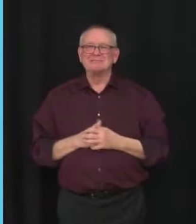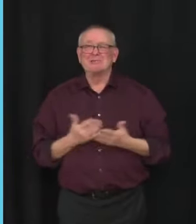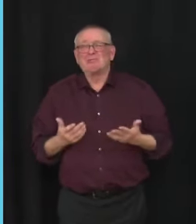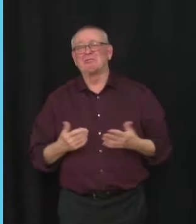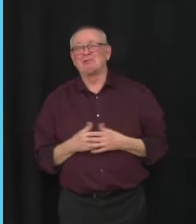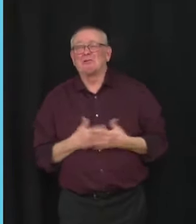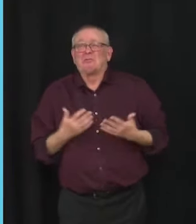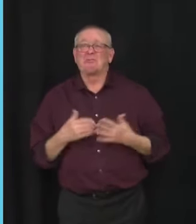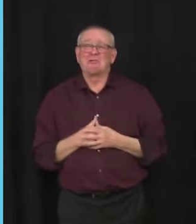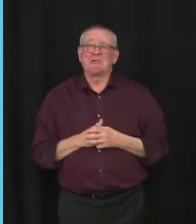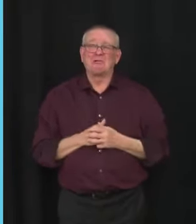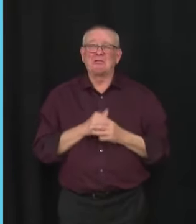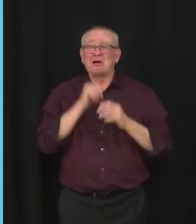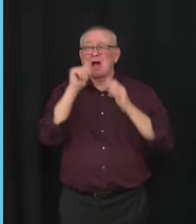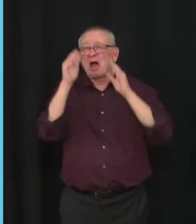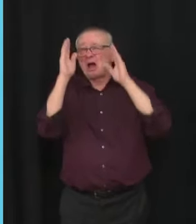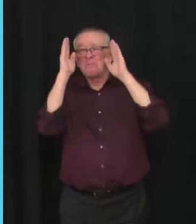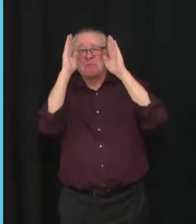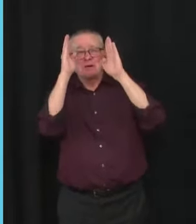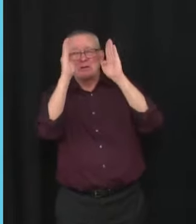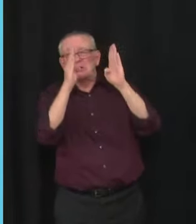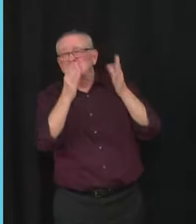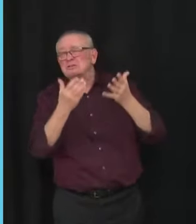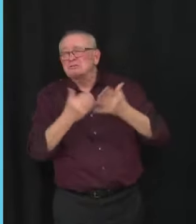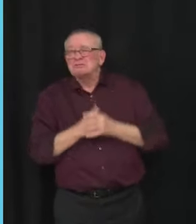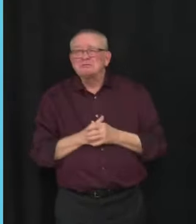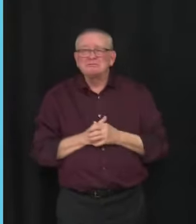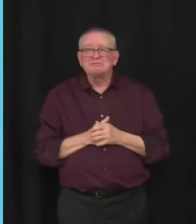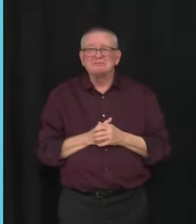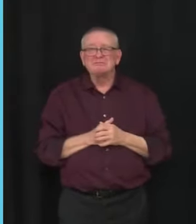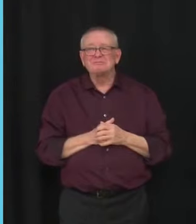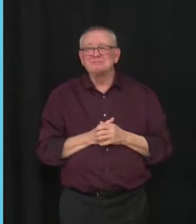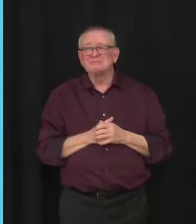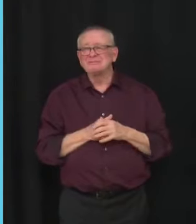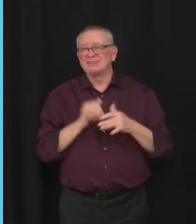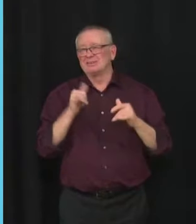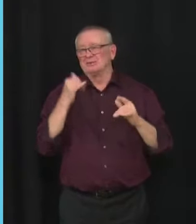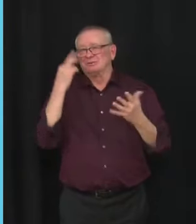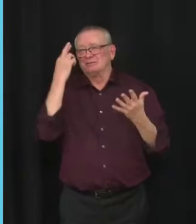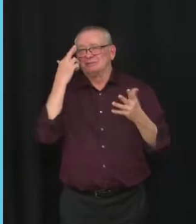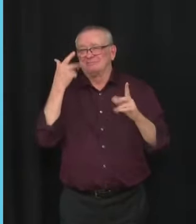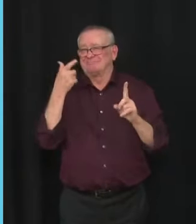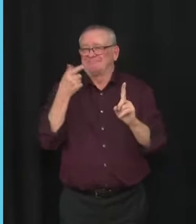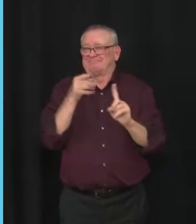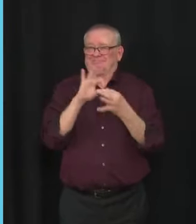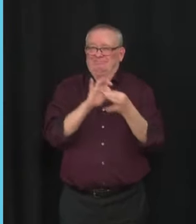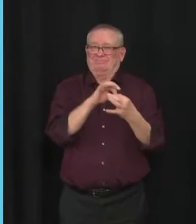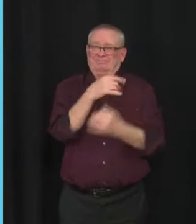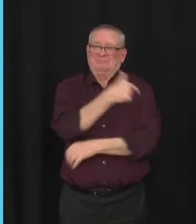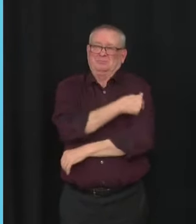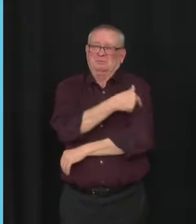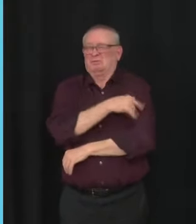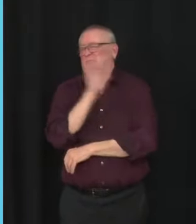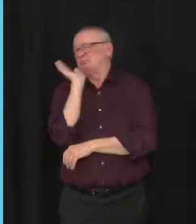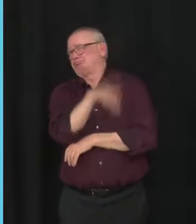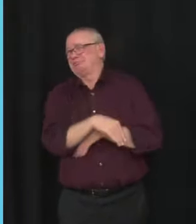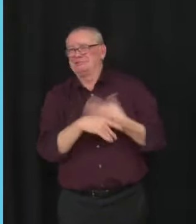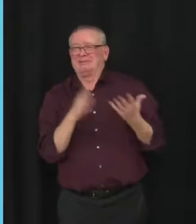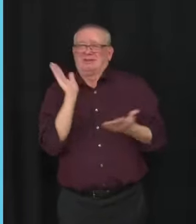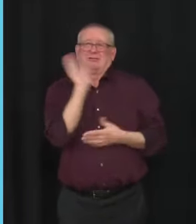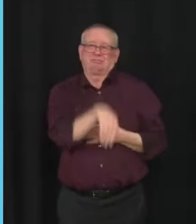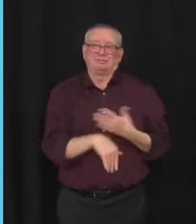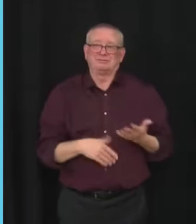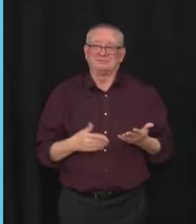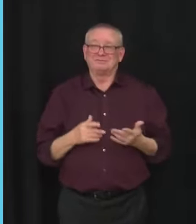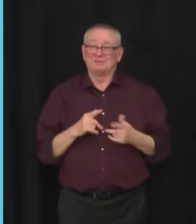pay attention to issues like vaccination. So we'll continue to try to reach out to them. The numbers have been moving up. We expect them to continue to. I think it's